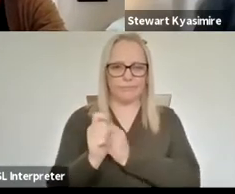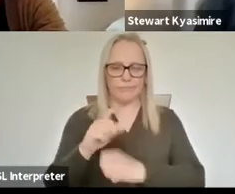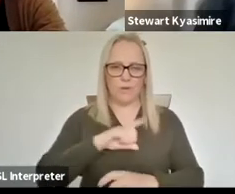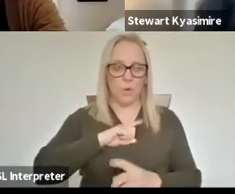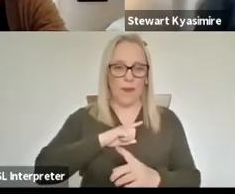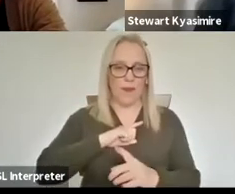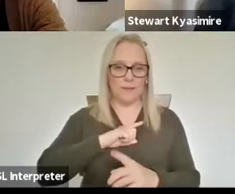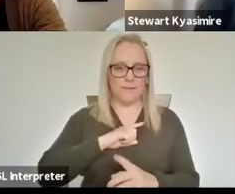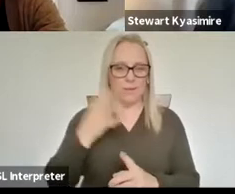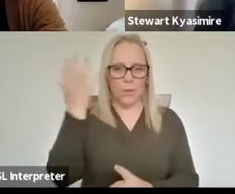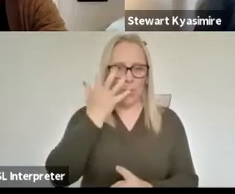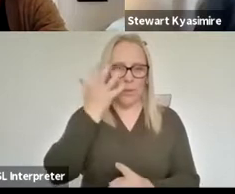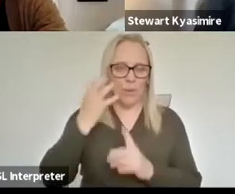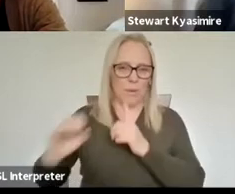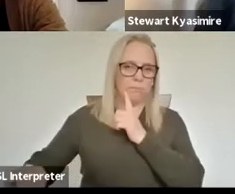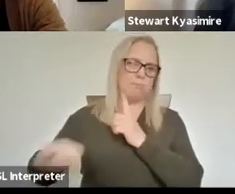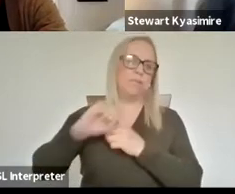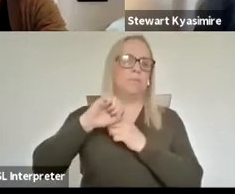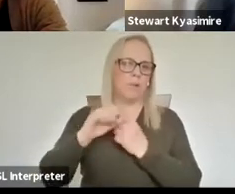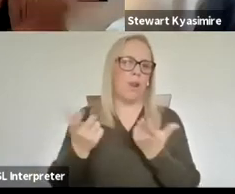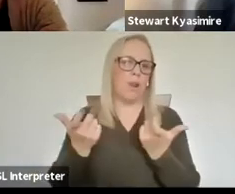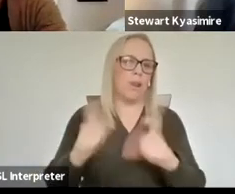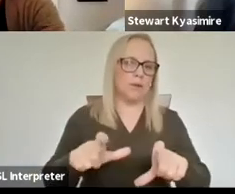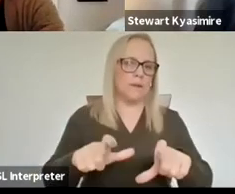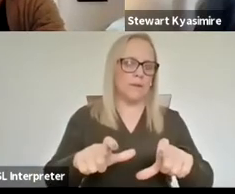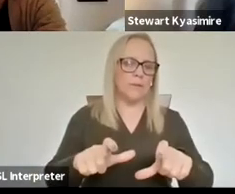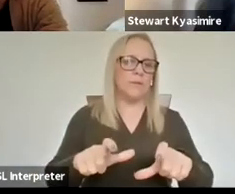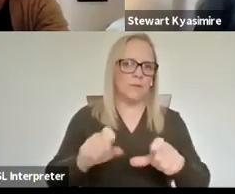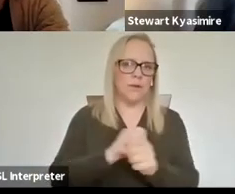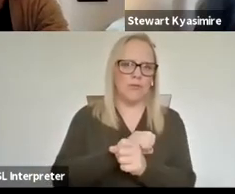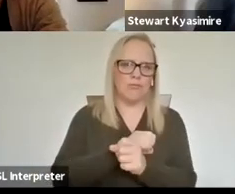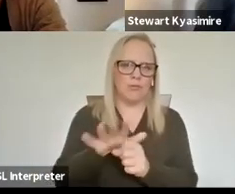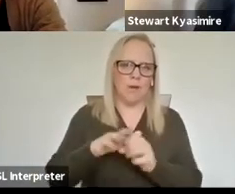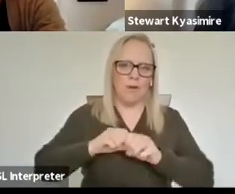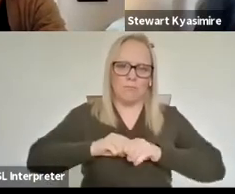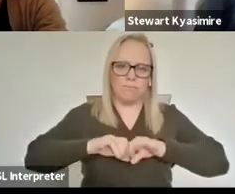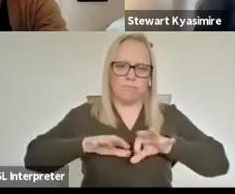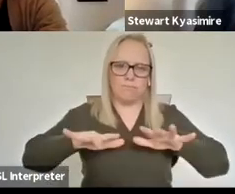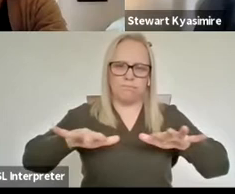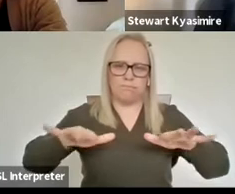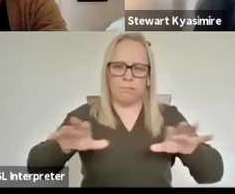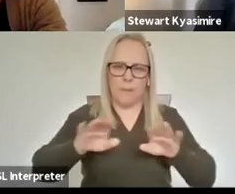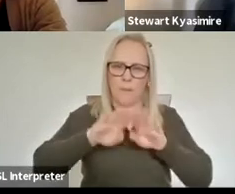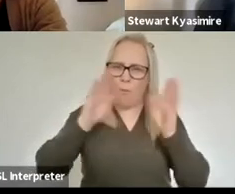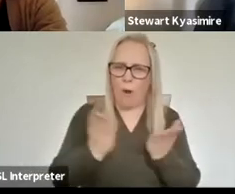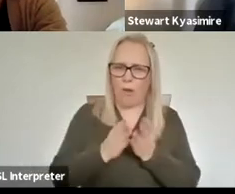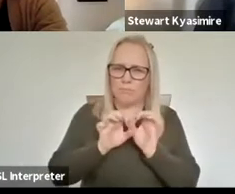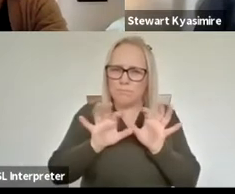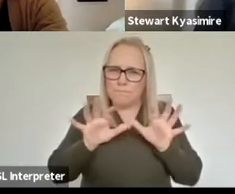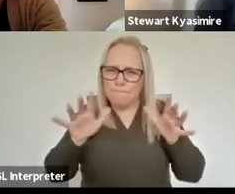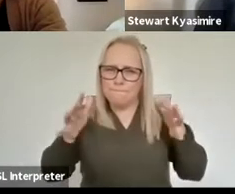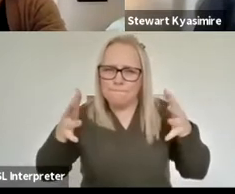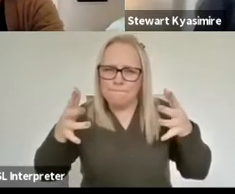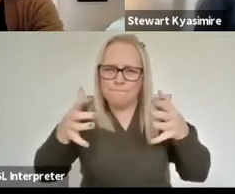lockdown and the impact of coronavirus and the pandemic in terms of how you have uh